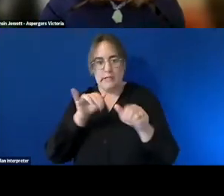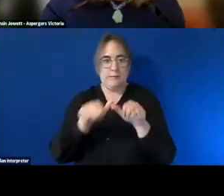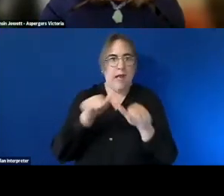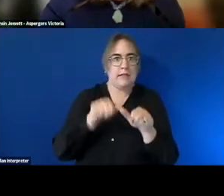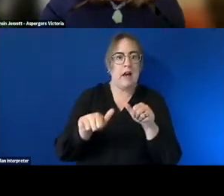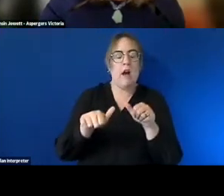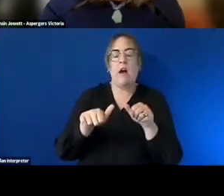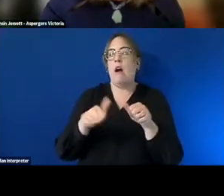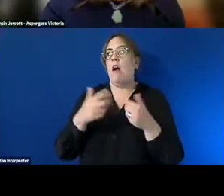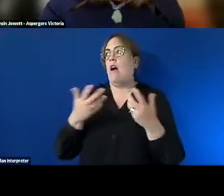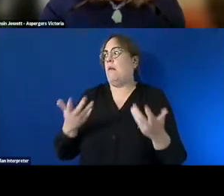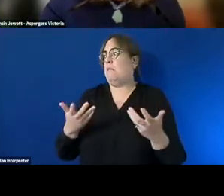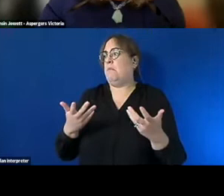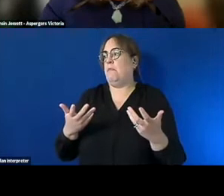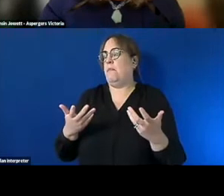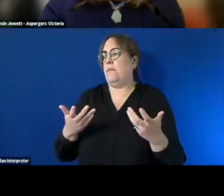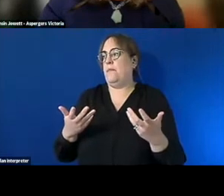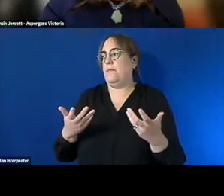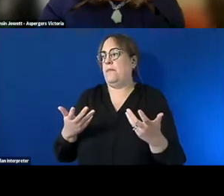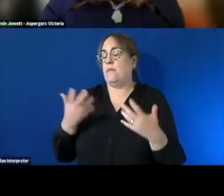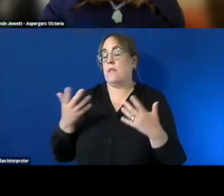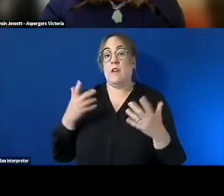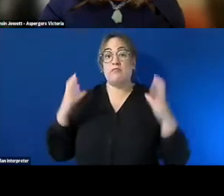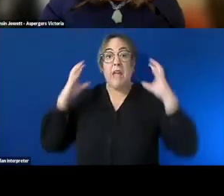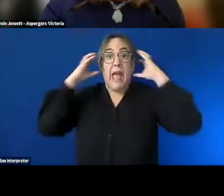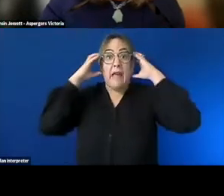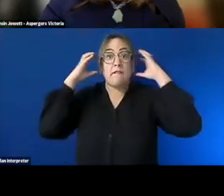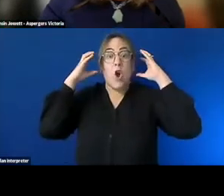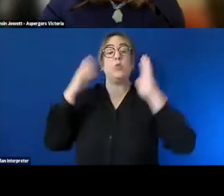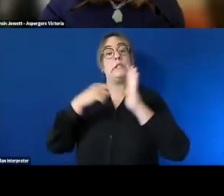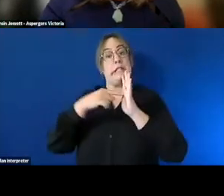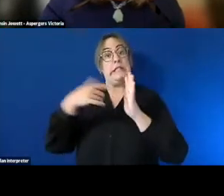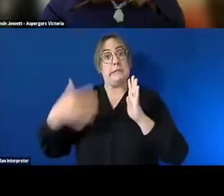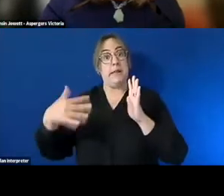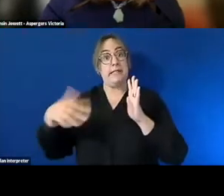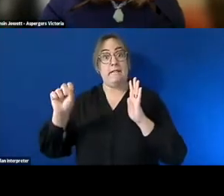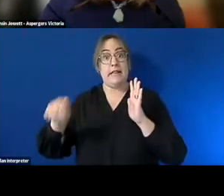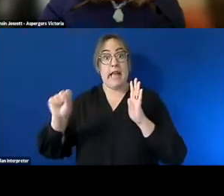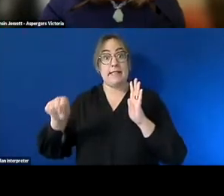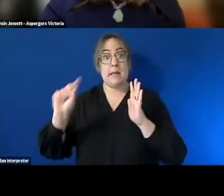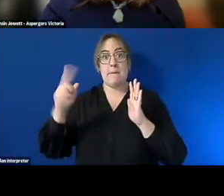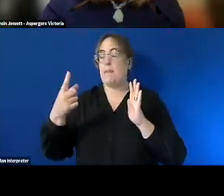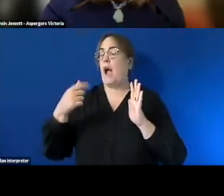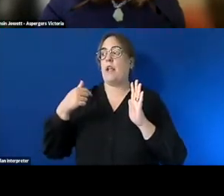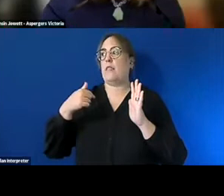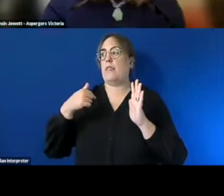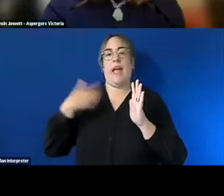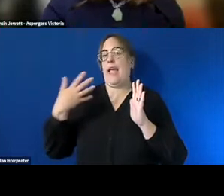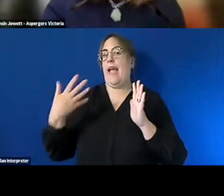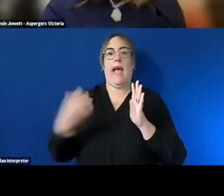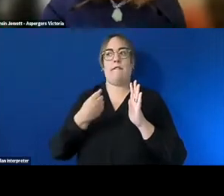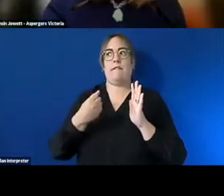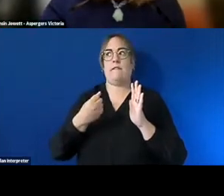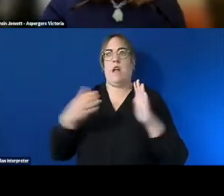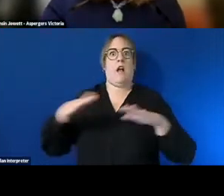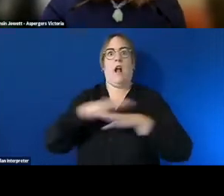uh even though they were a you know relatively expensive pair of headphones they paid for themselves several times over um in